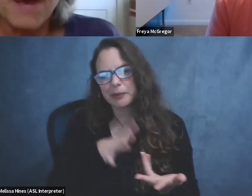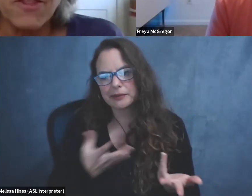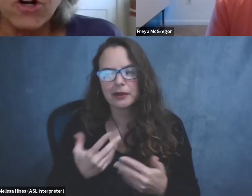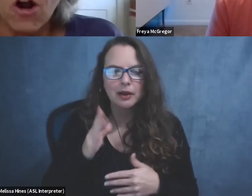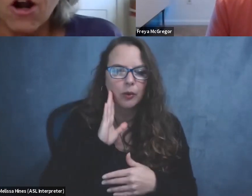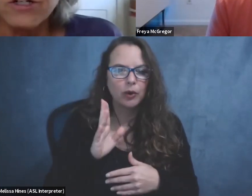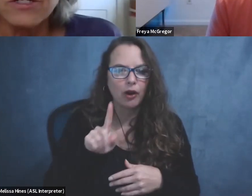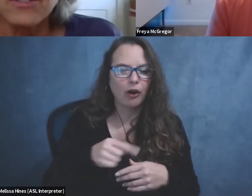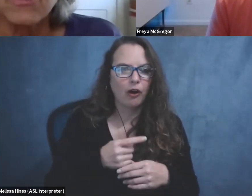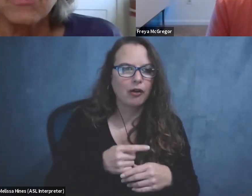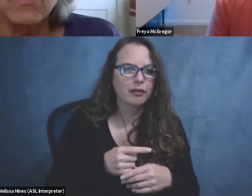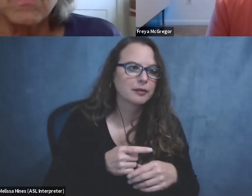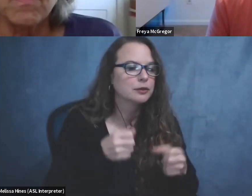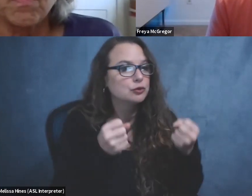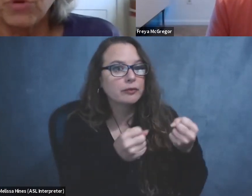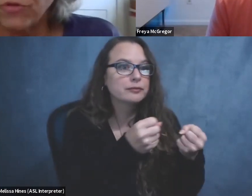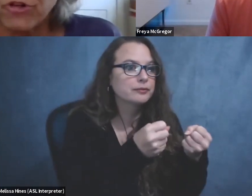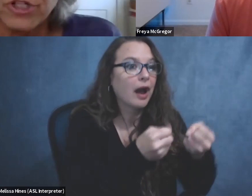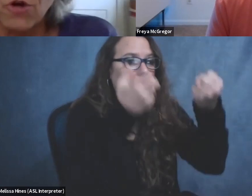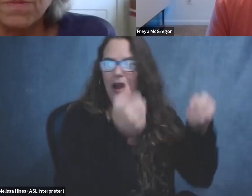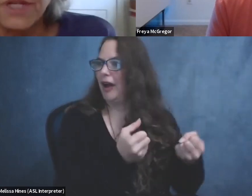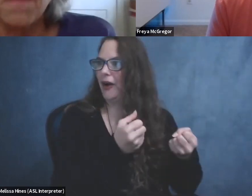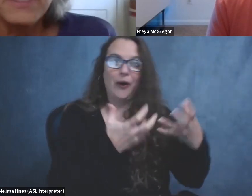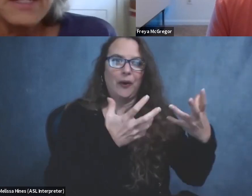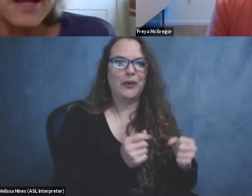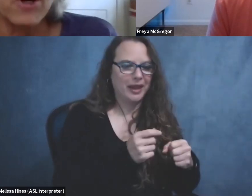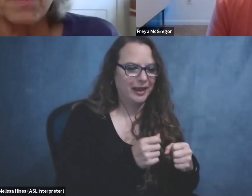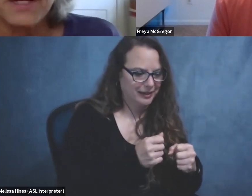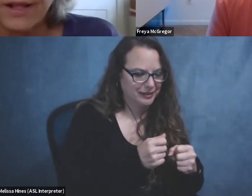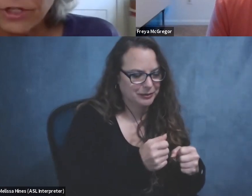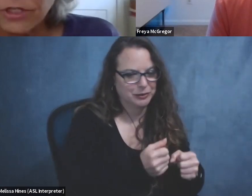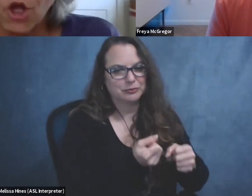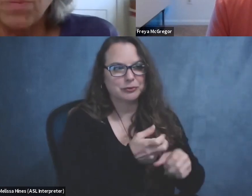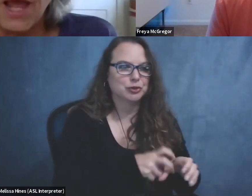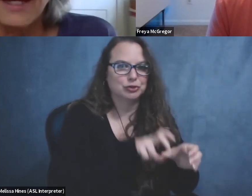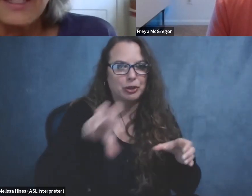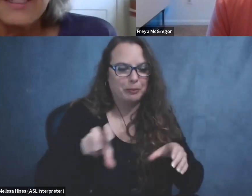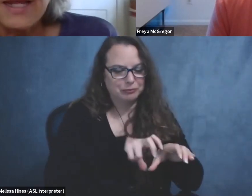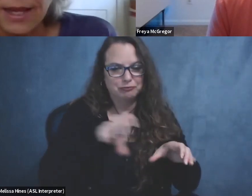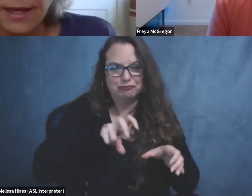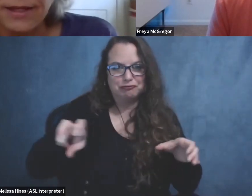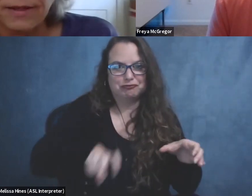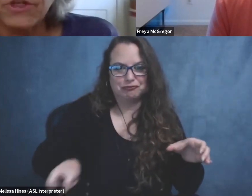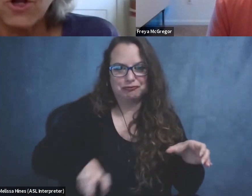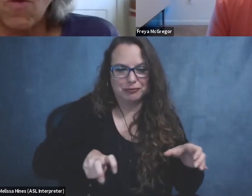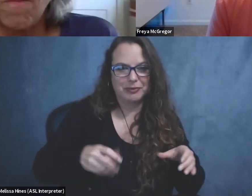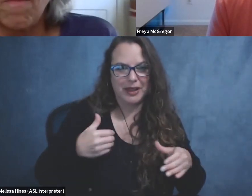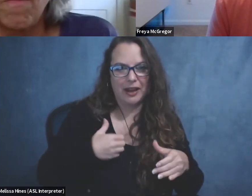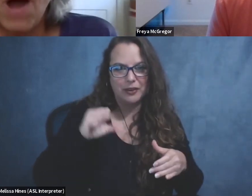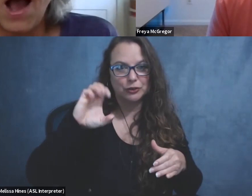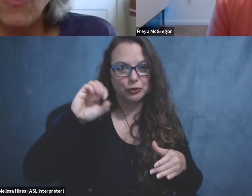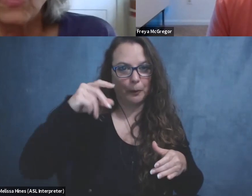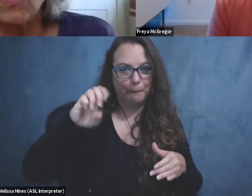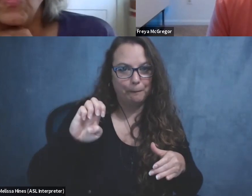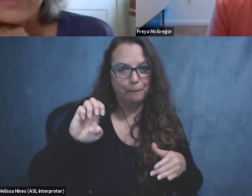all jump out of their cars to put their scopes up and there'd be like this scope line and, you know,